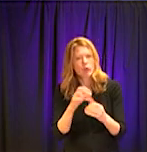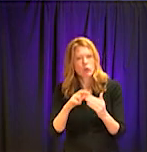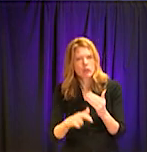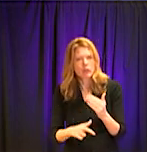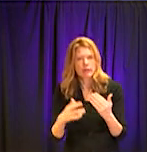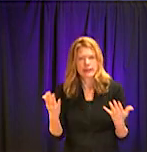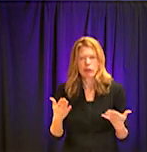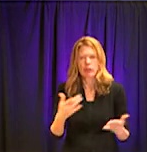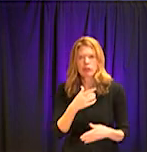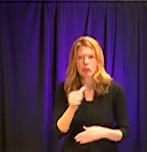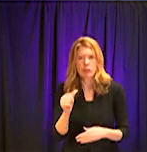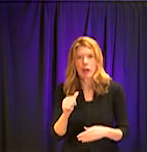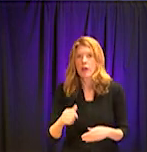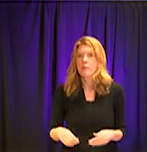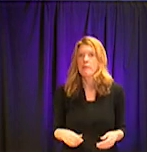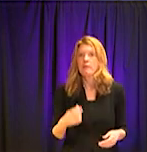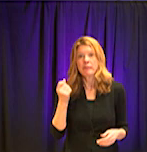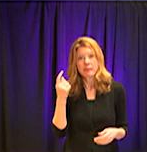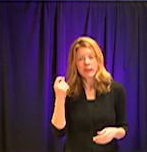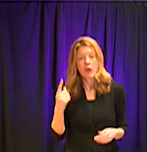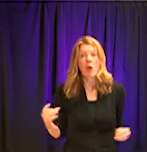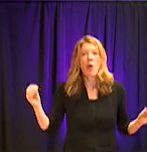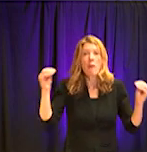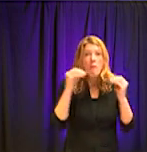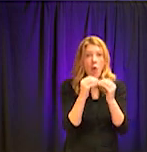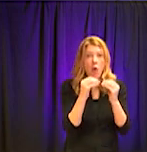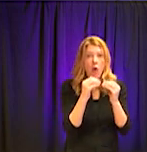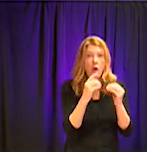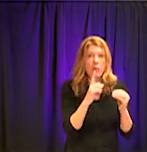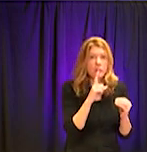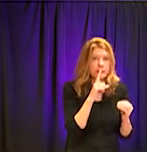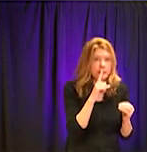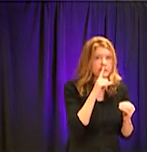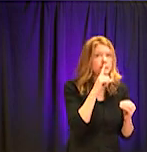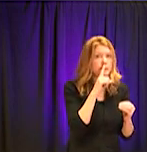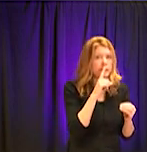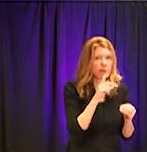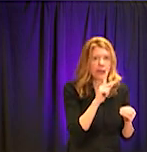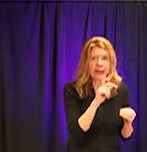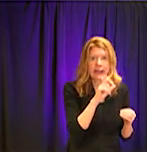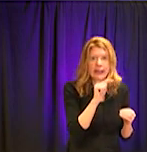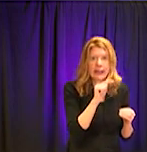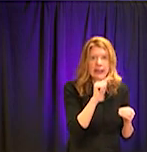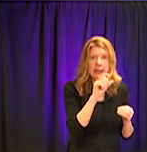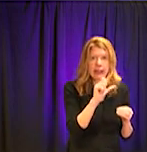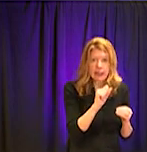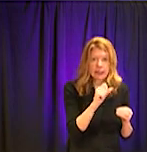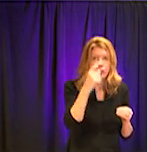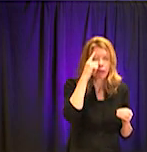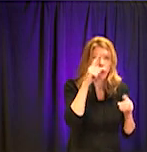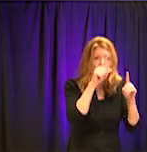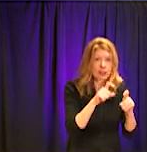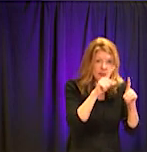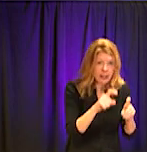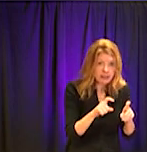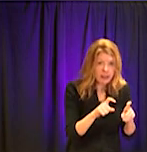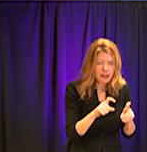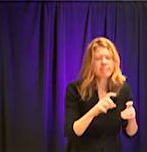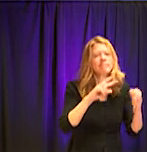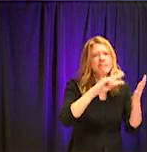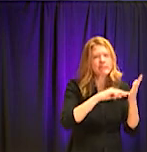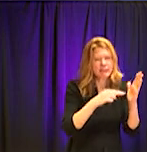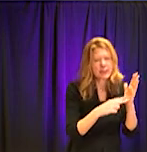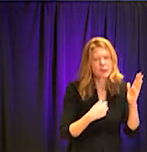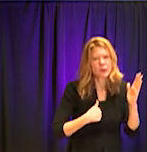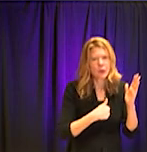more testing kits and reagents to conduct the actual testing or, you know, become available and more and more people get tested, we'll have a